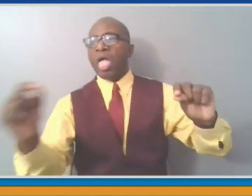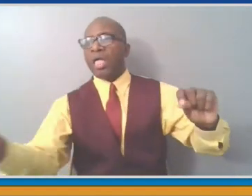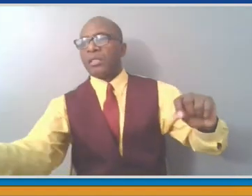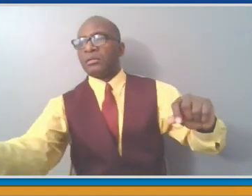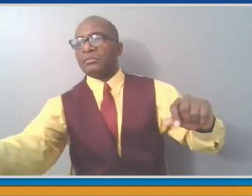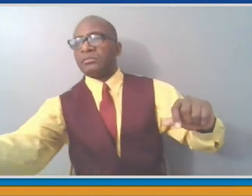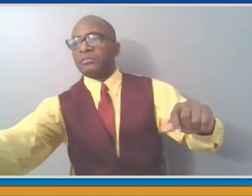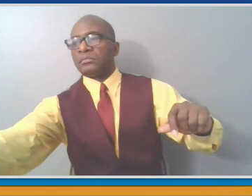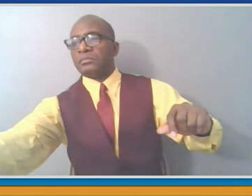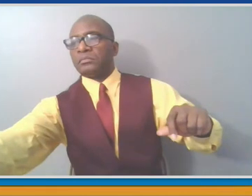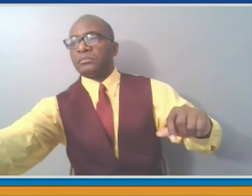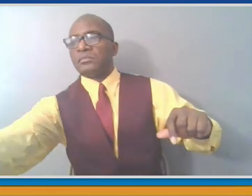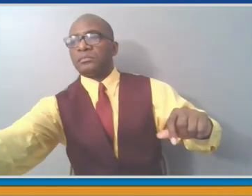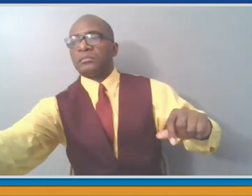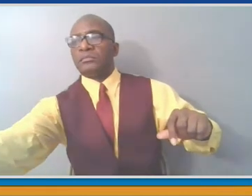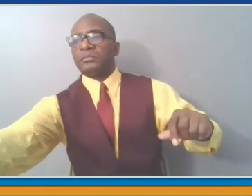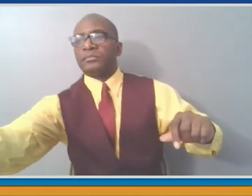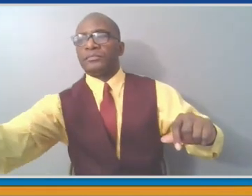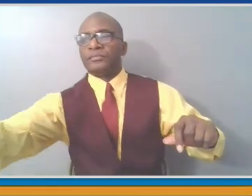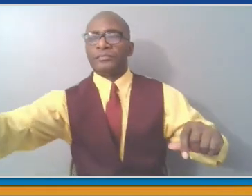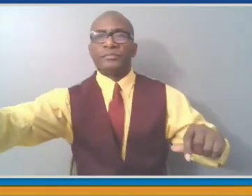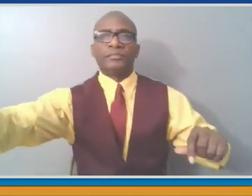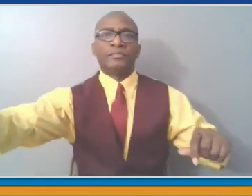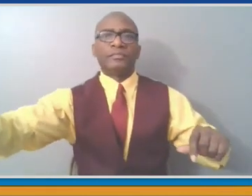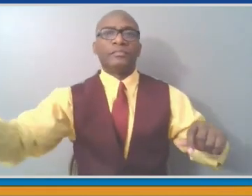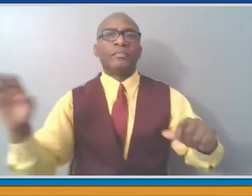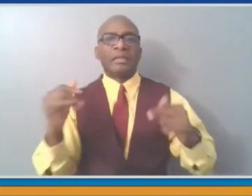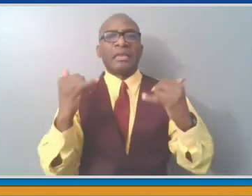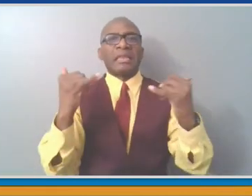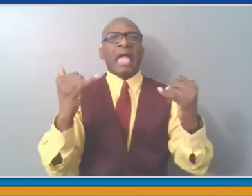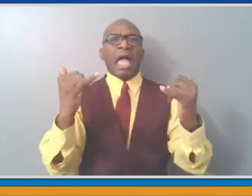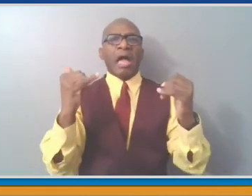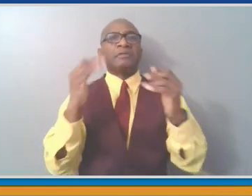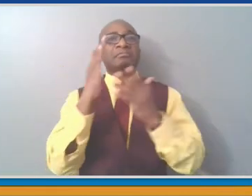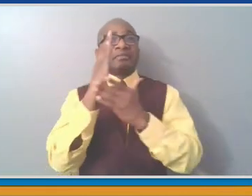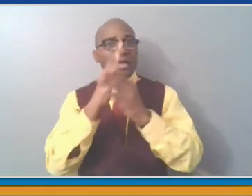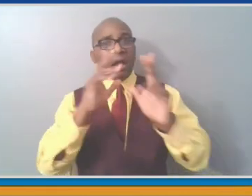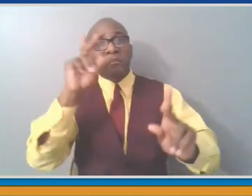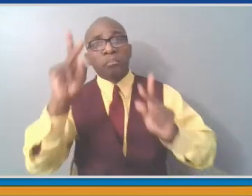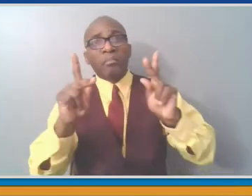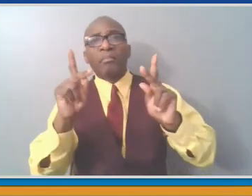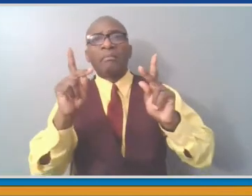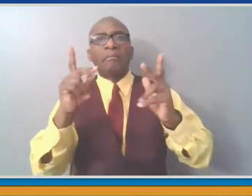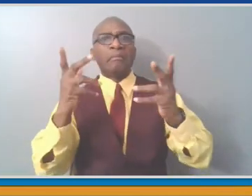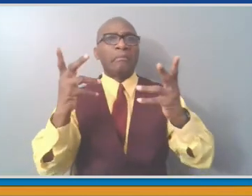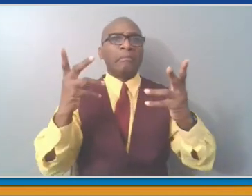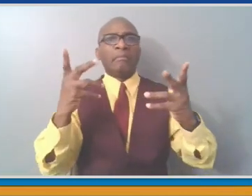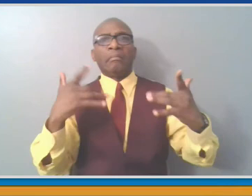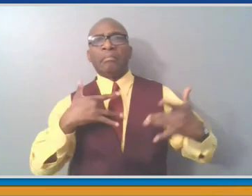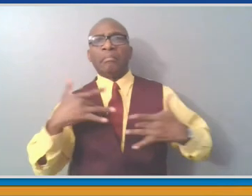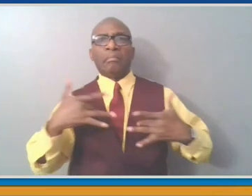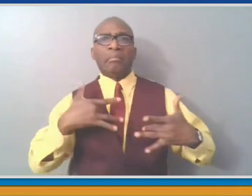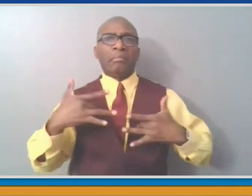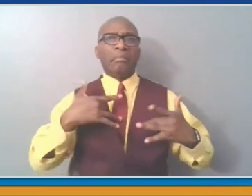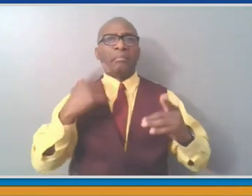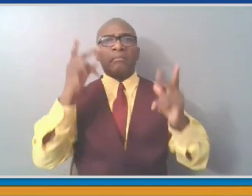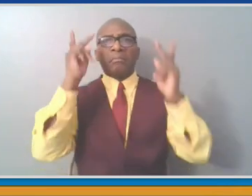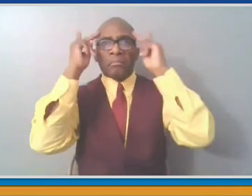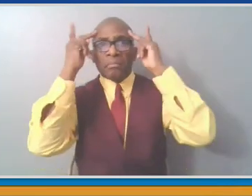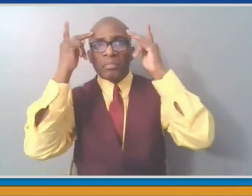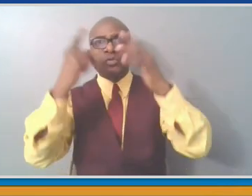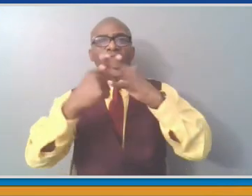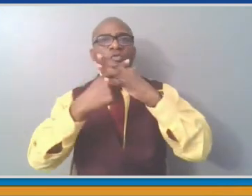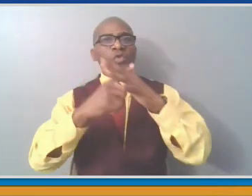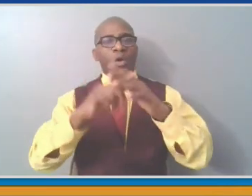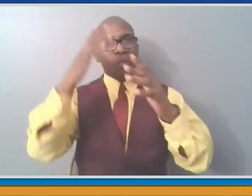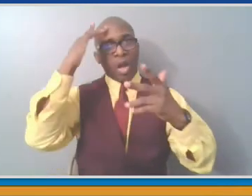understand the details of something. We get the headline of something. And when Johnson and Johnson has been paused for very specific reasons, as